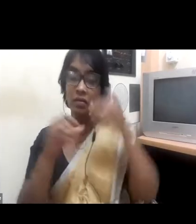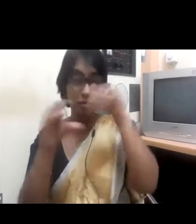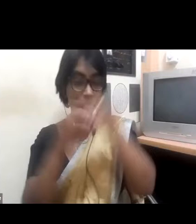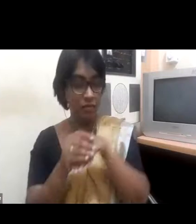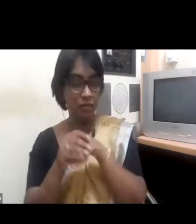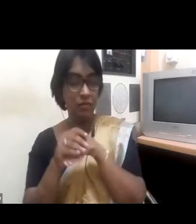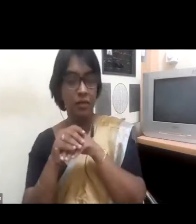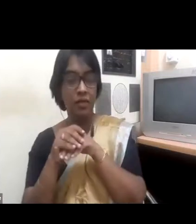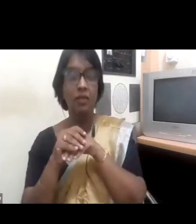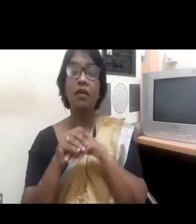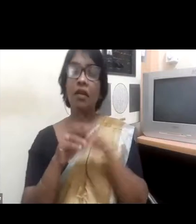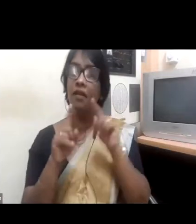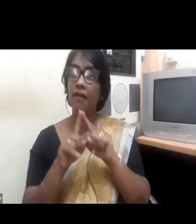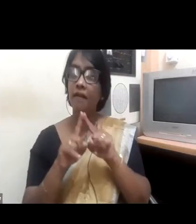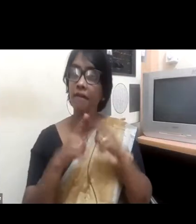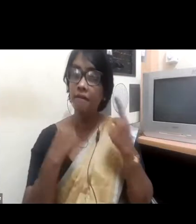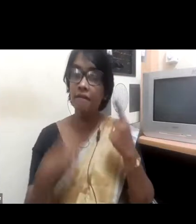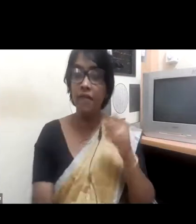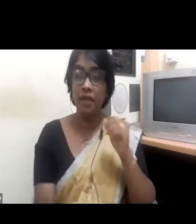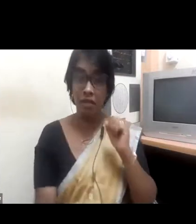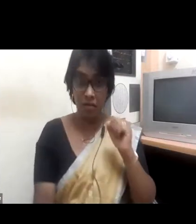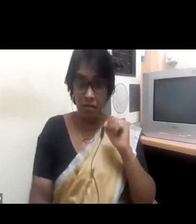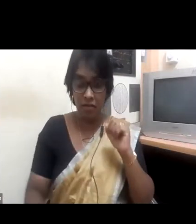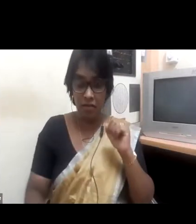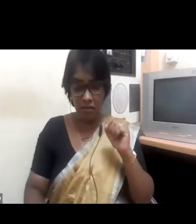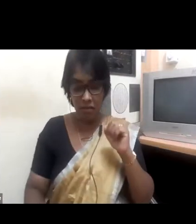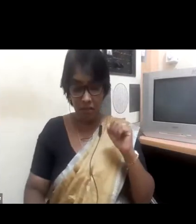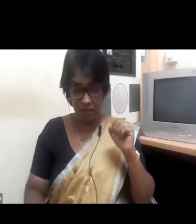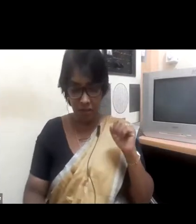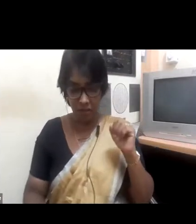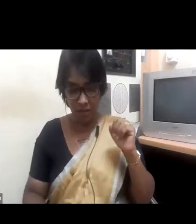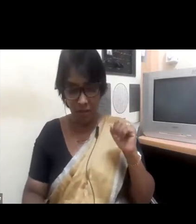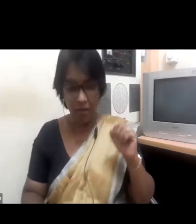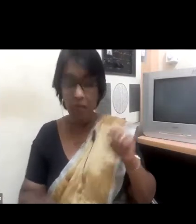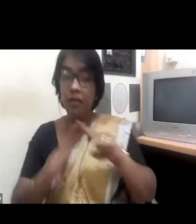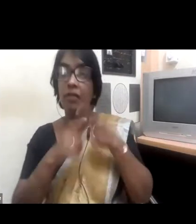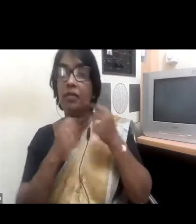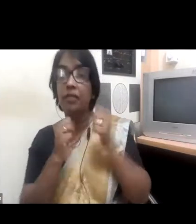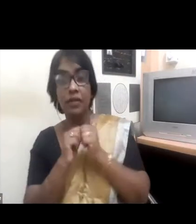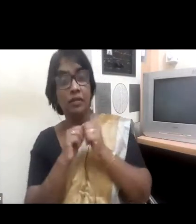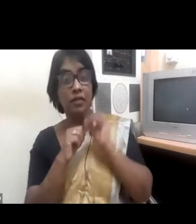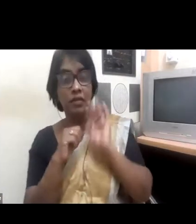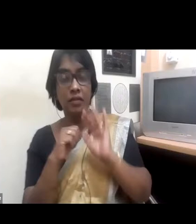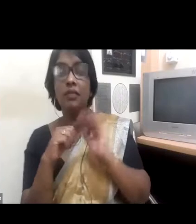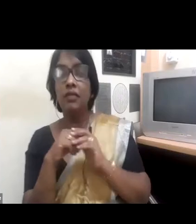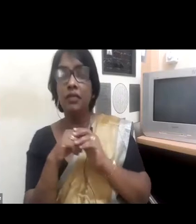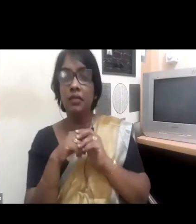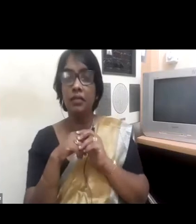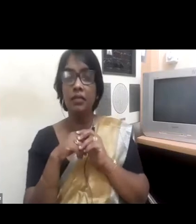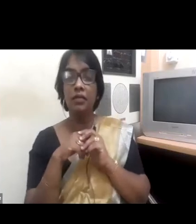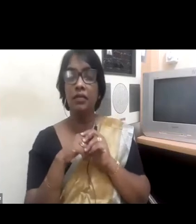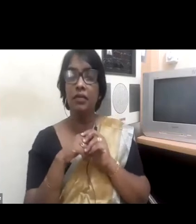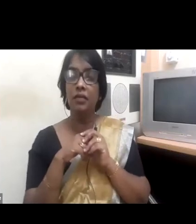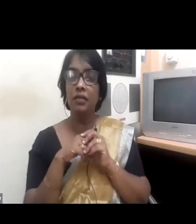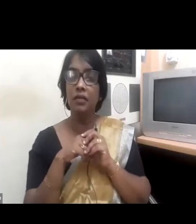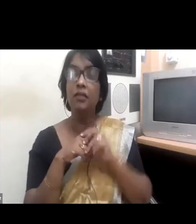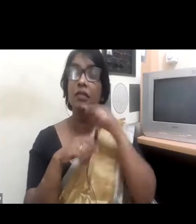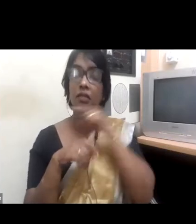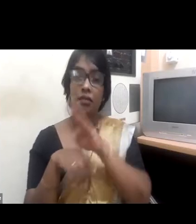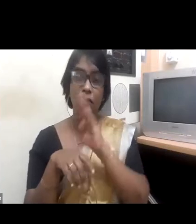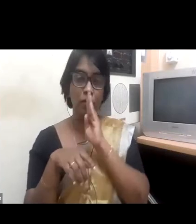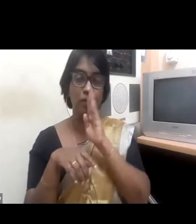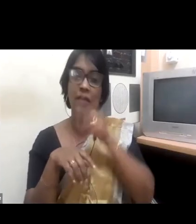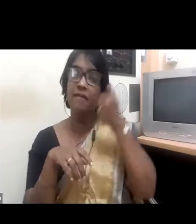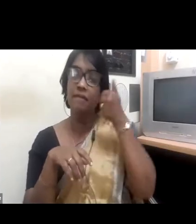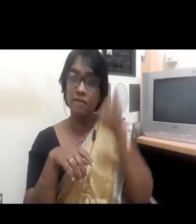that deep knowledge of personalities and corporate culture can be very helpful in understanding the behaviors,